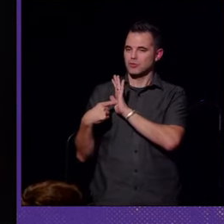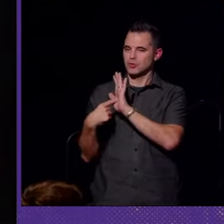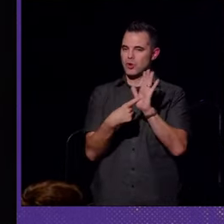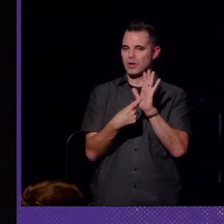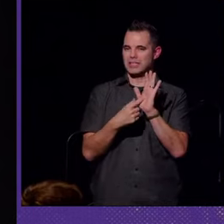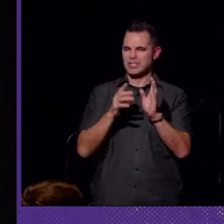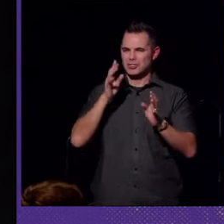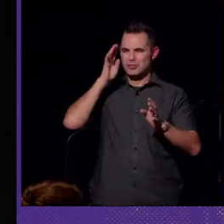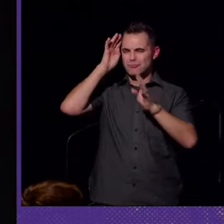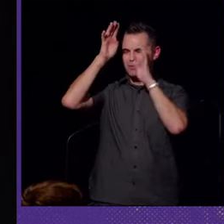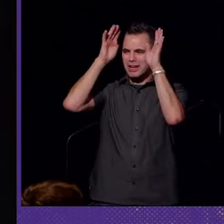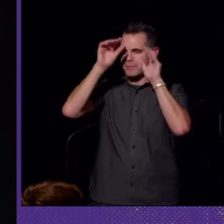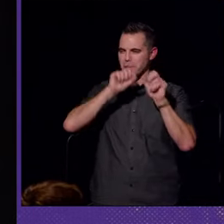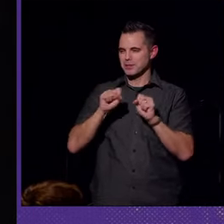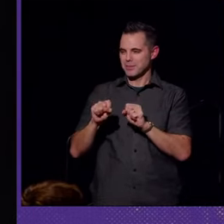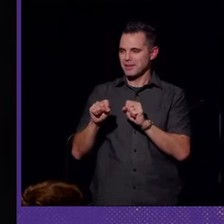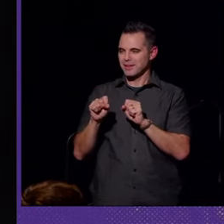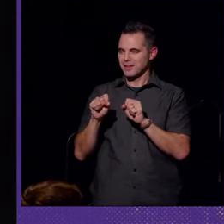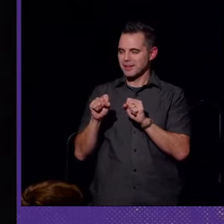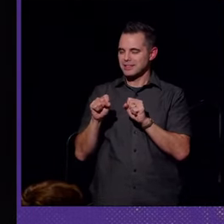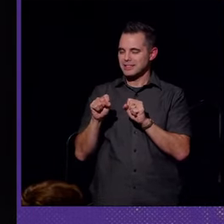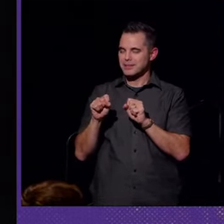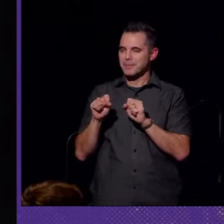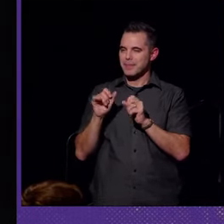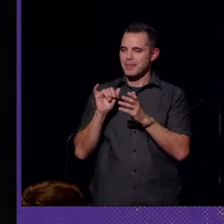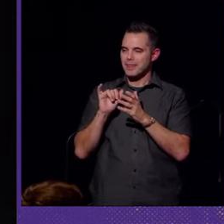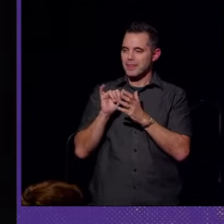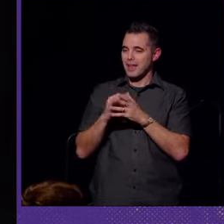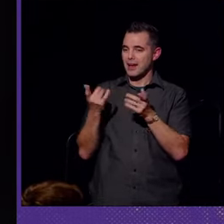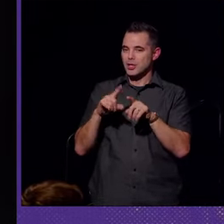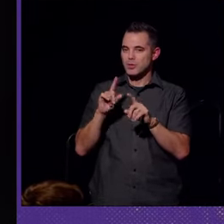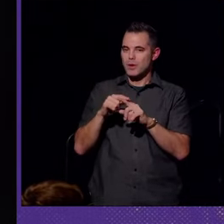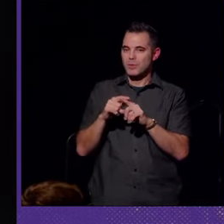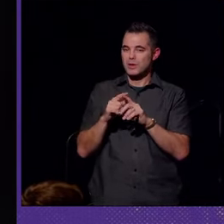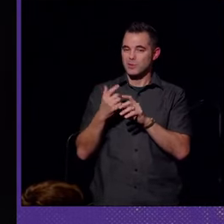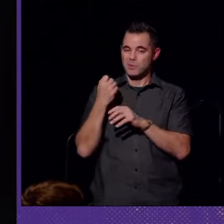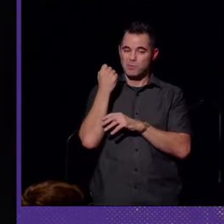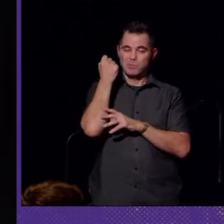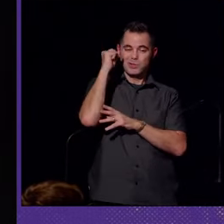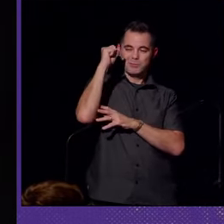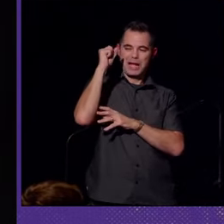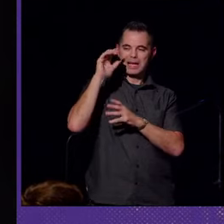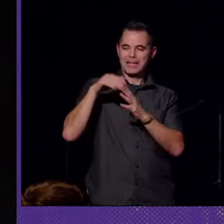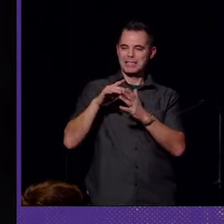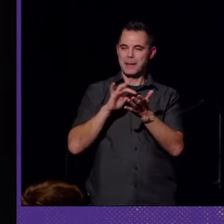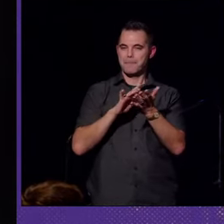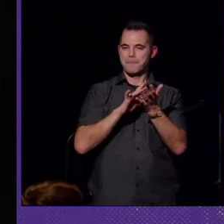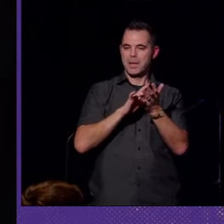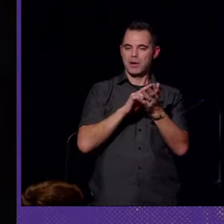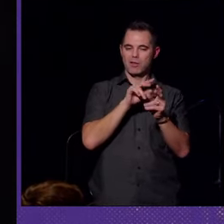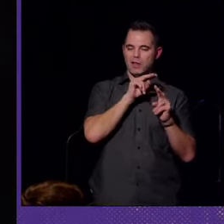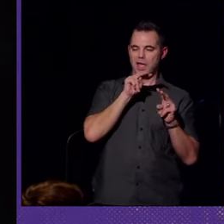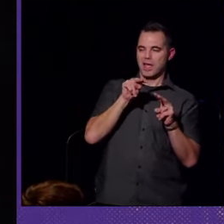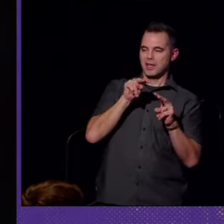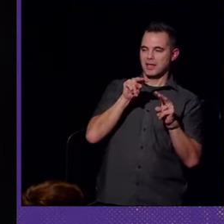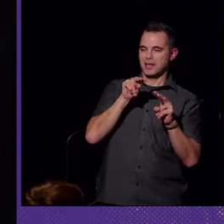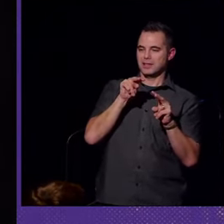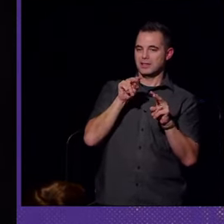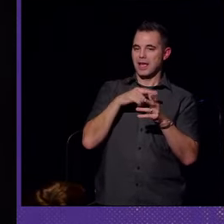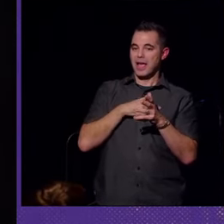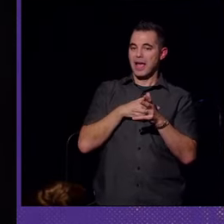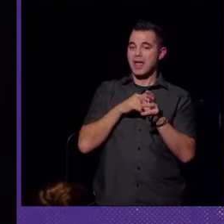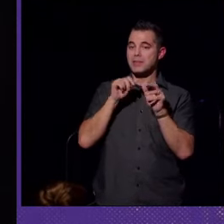this creative possibilities that occur when we push back against the medicalized gaze and the